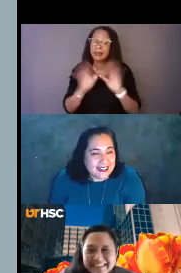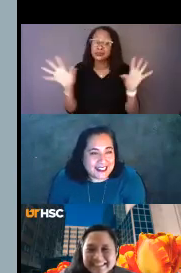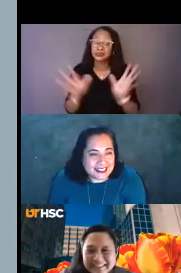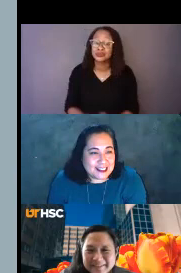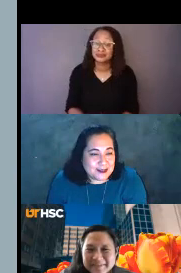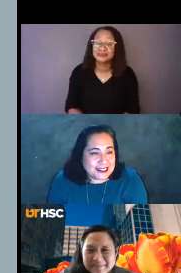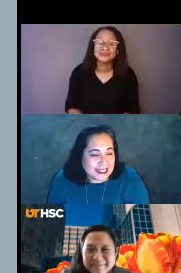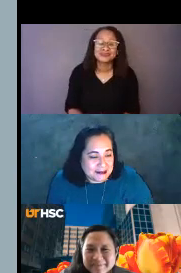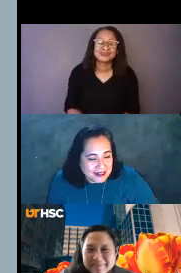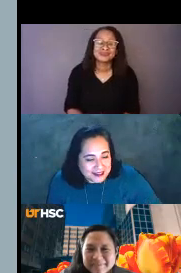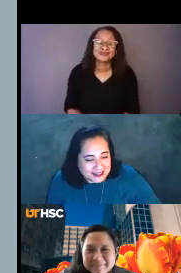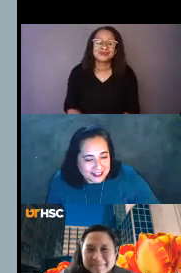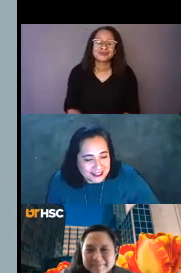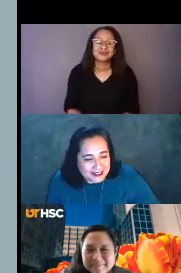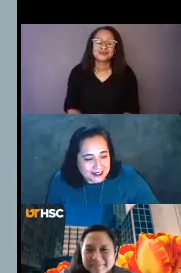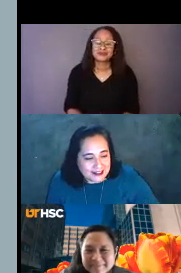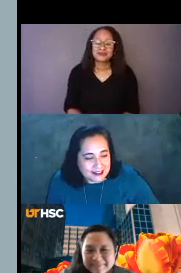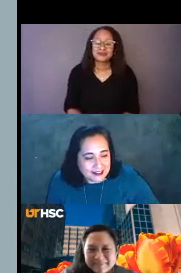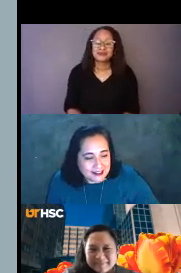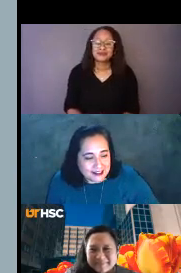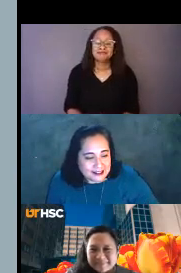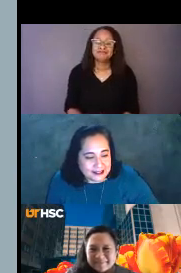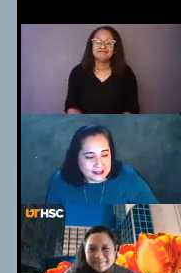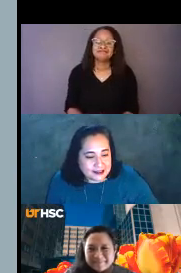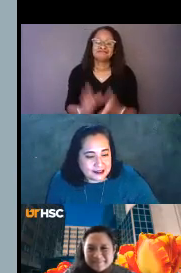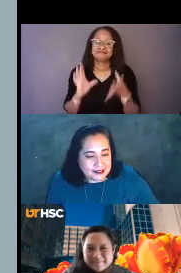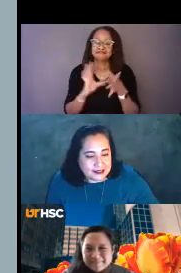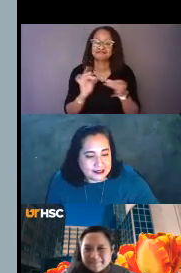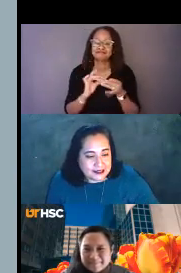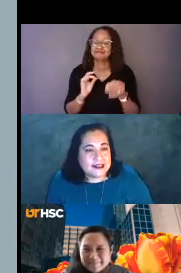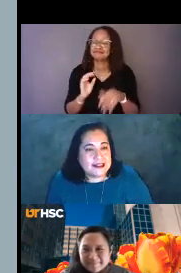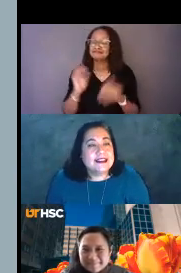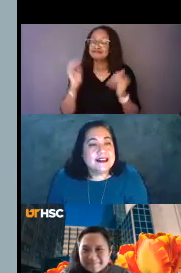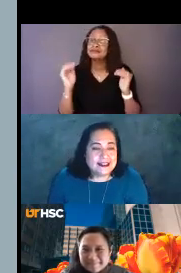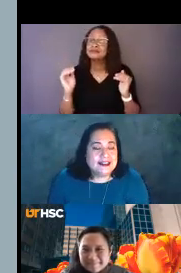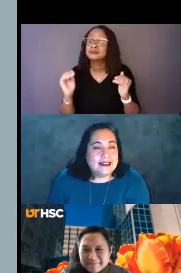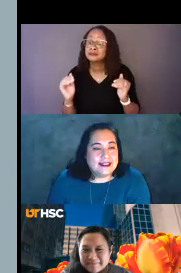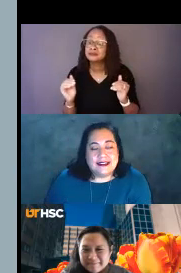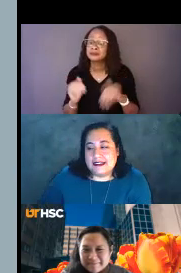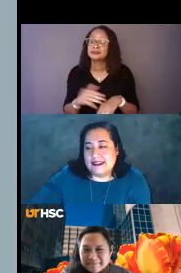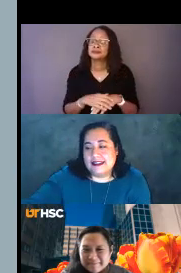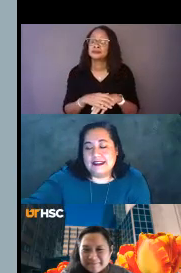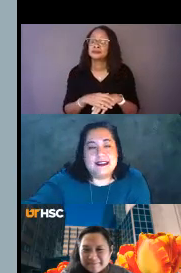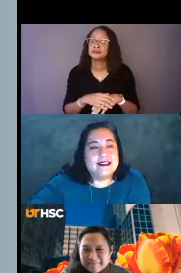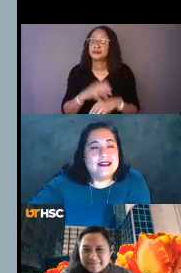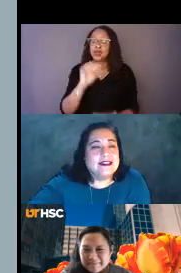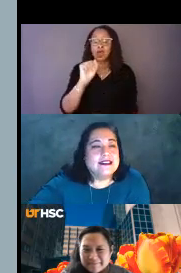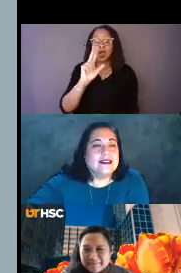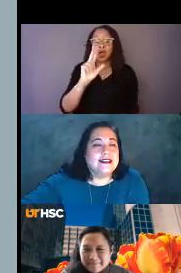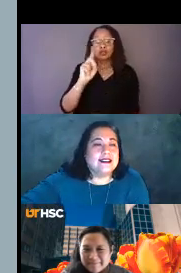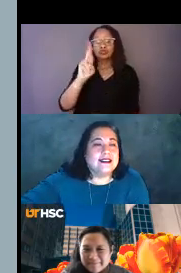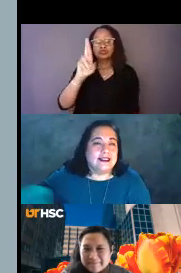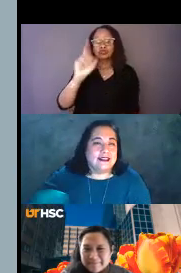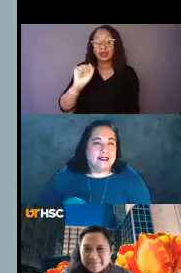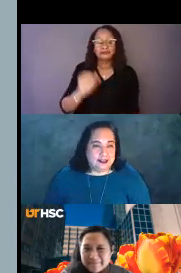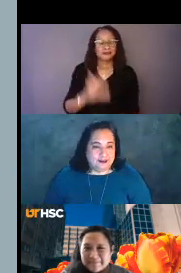Yeah, definitely. That's a good one. Does anybody else want to share? I was going to just say, I know that, especially now with the